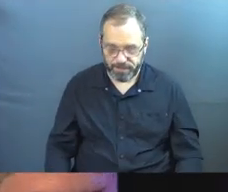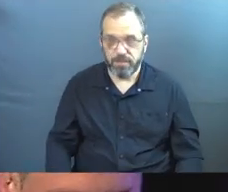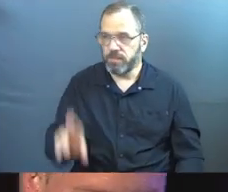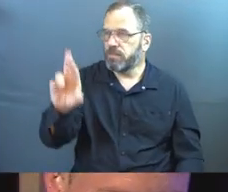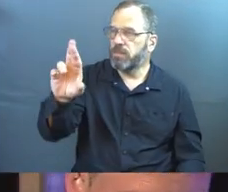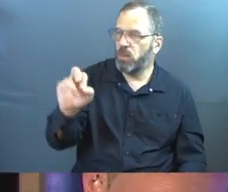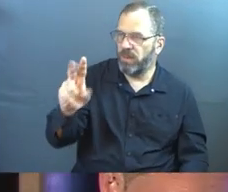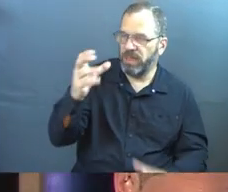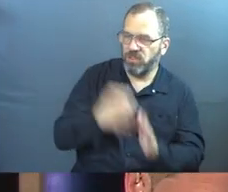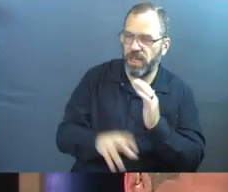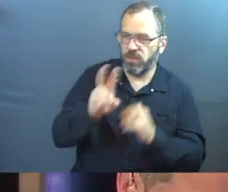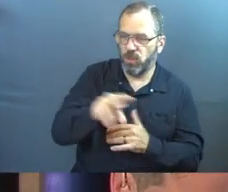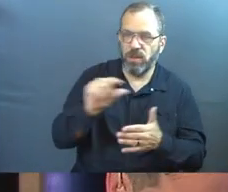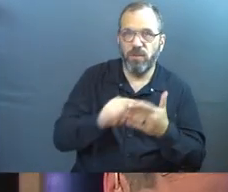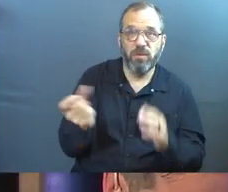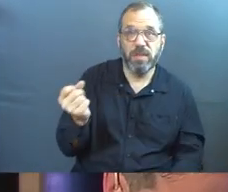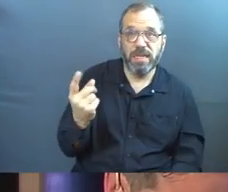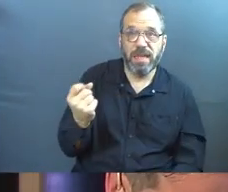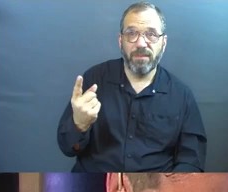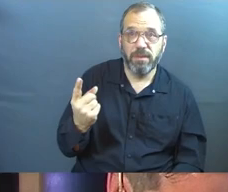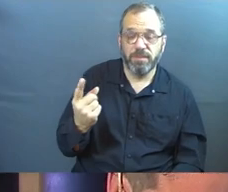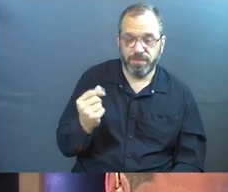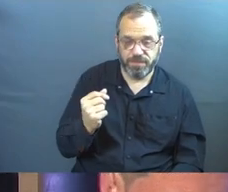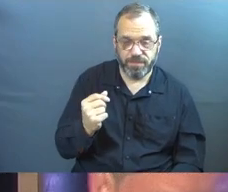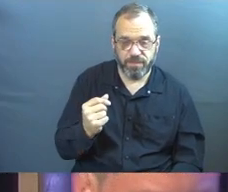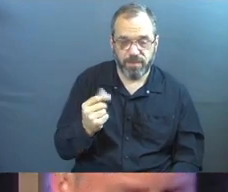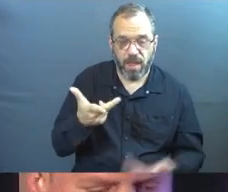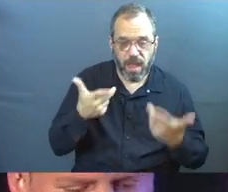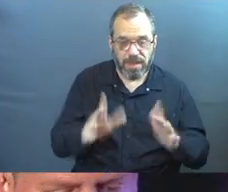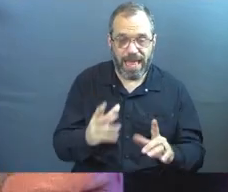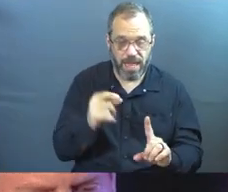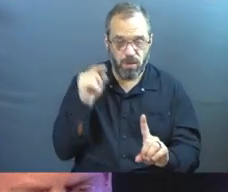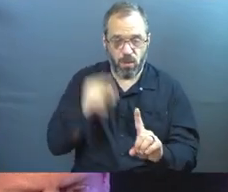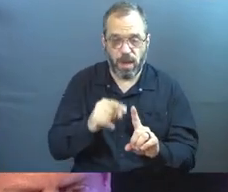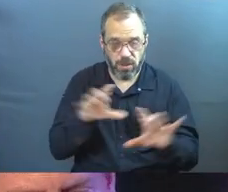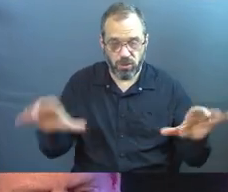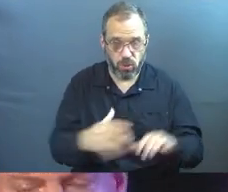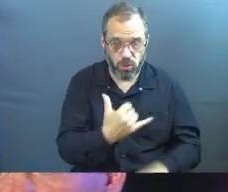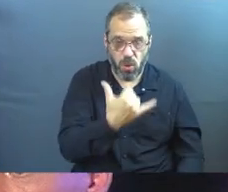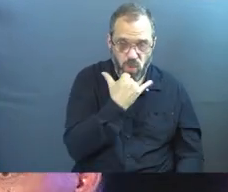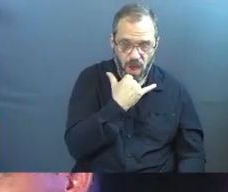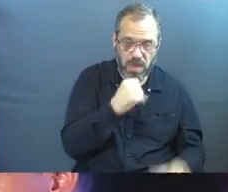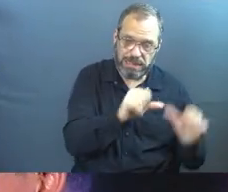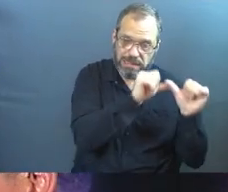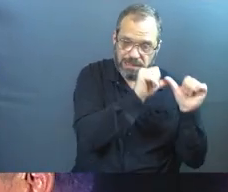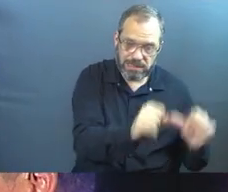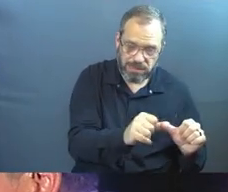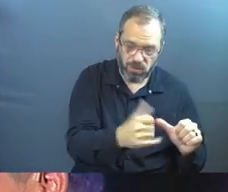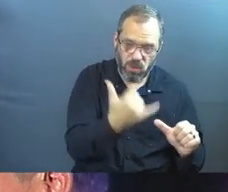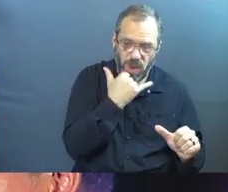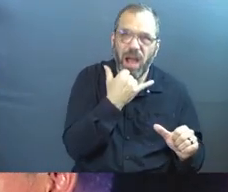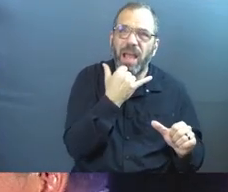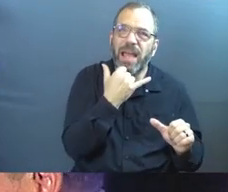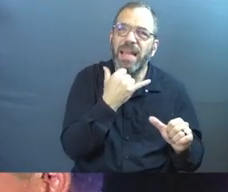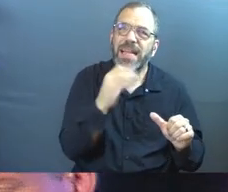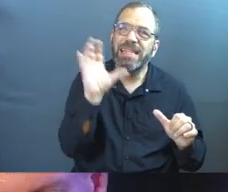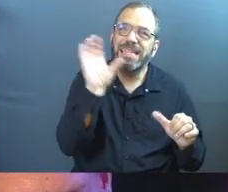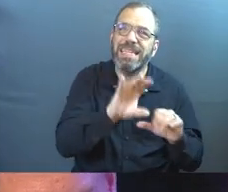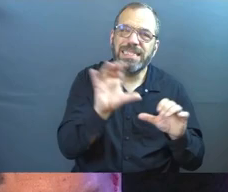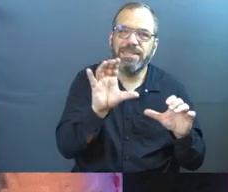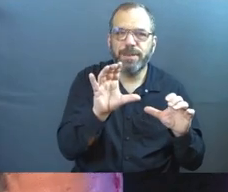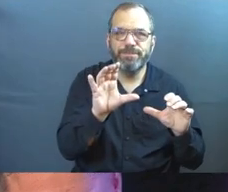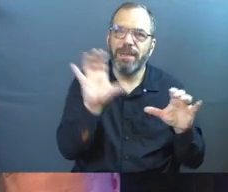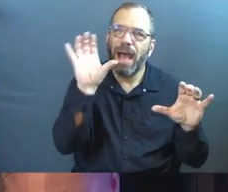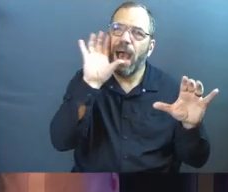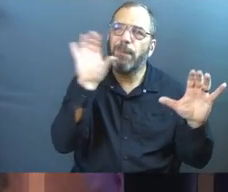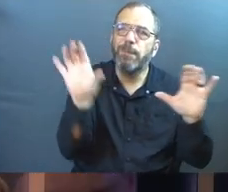Revelation 22 verse 11 says, let the one who does wrong continue to do wrong. This is a picture of the judgment.